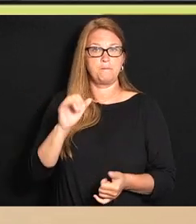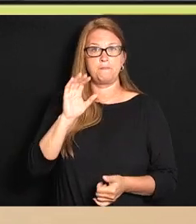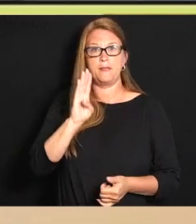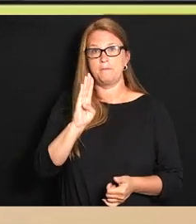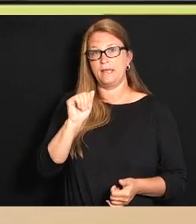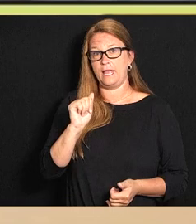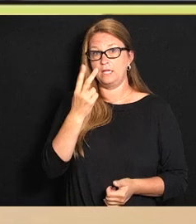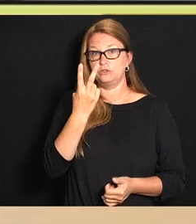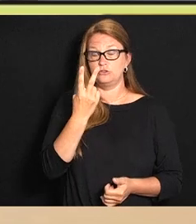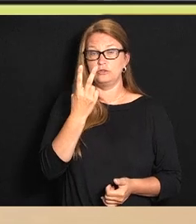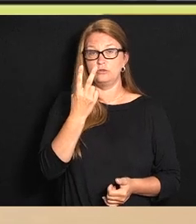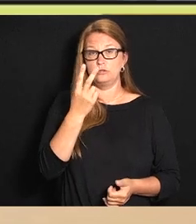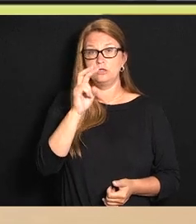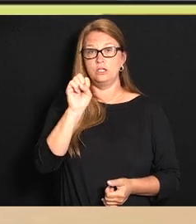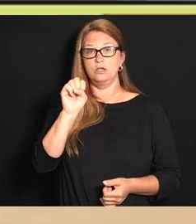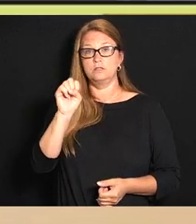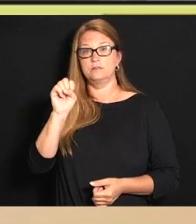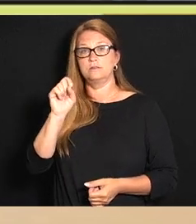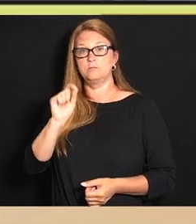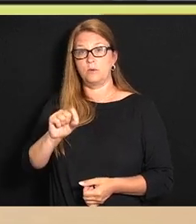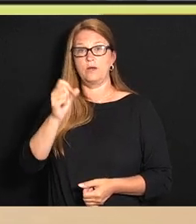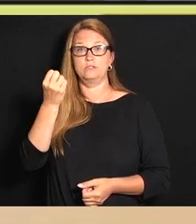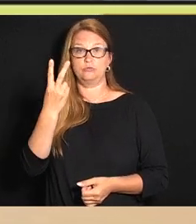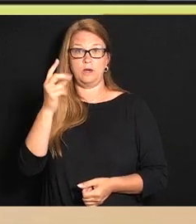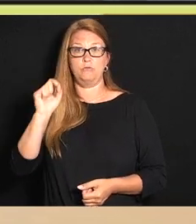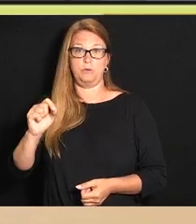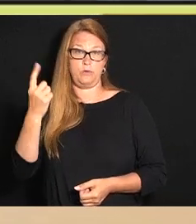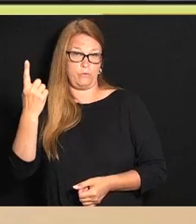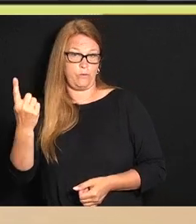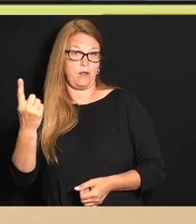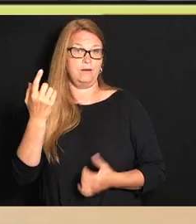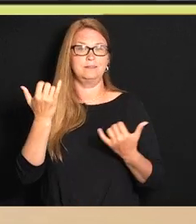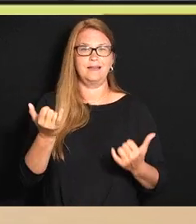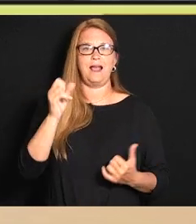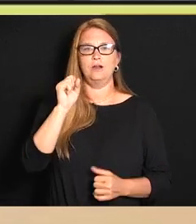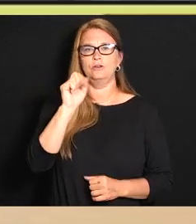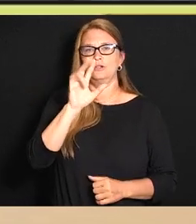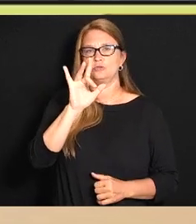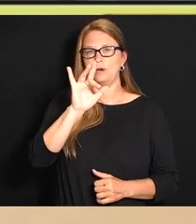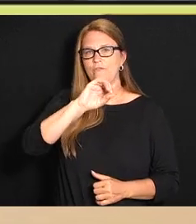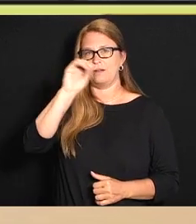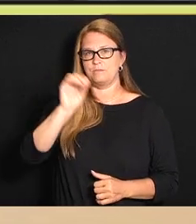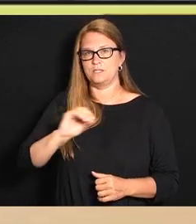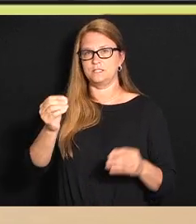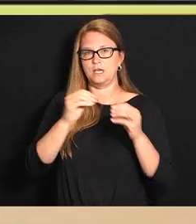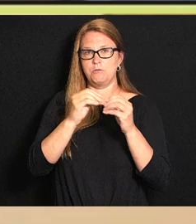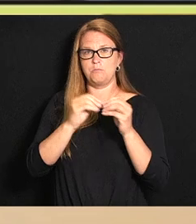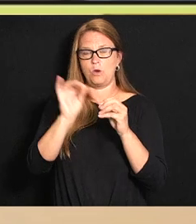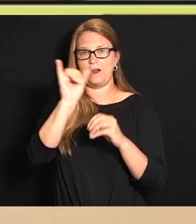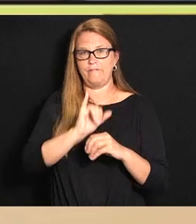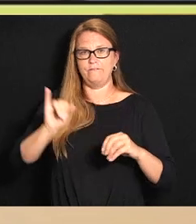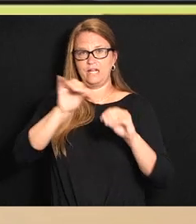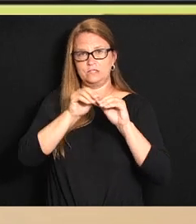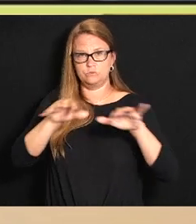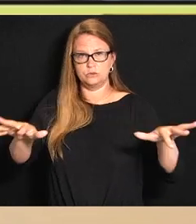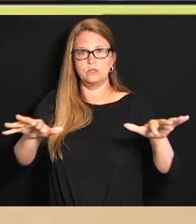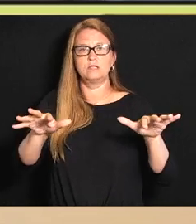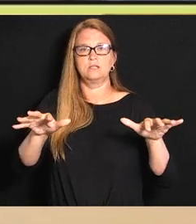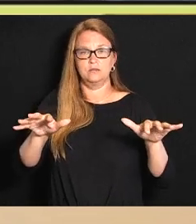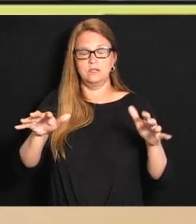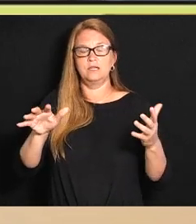1 variant which is about 25% more infectious than the BA2 variant and about